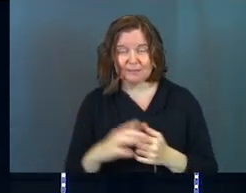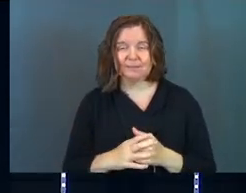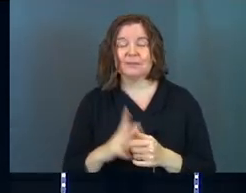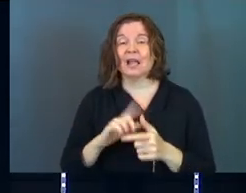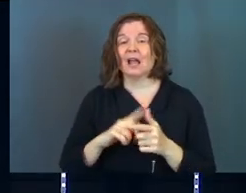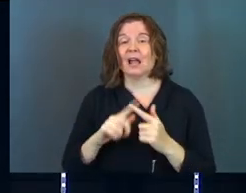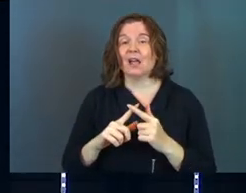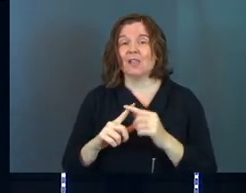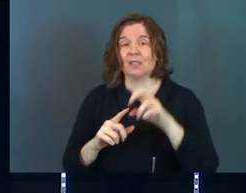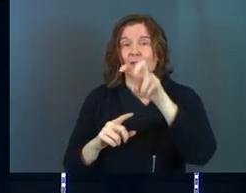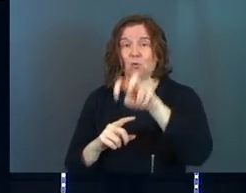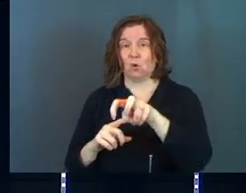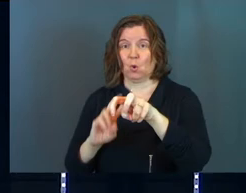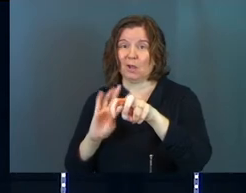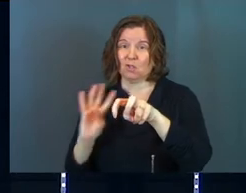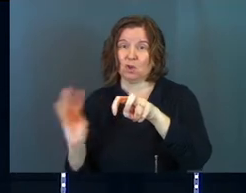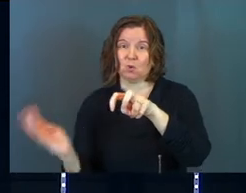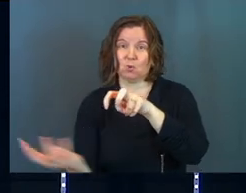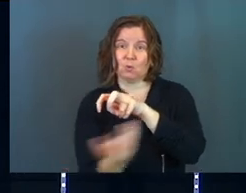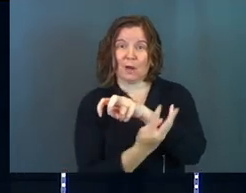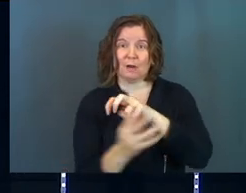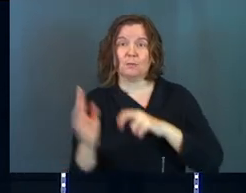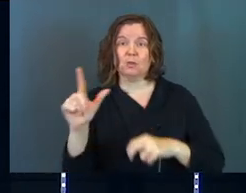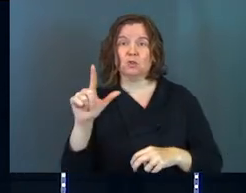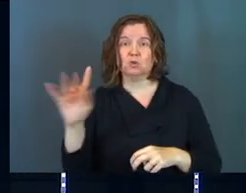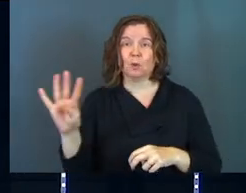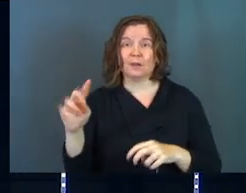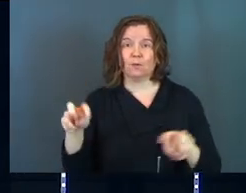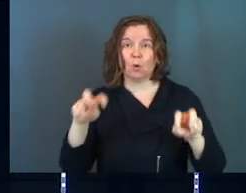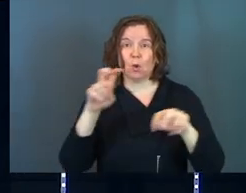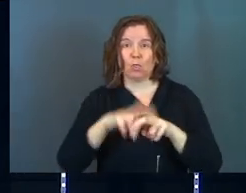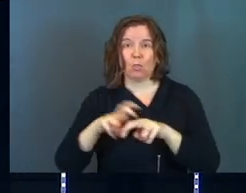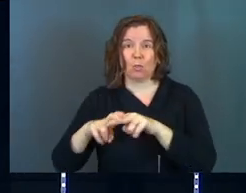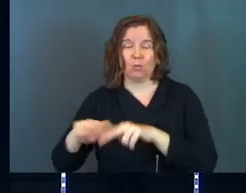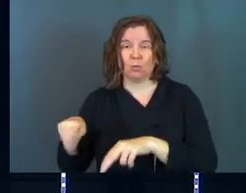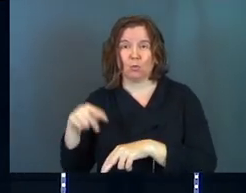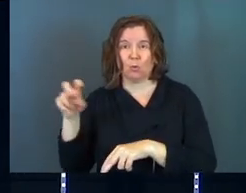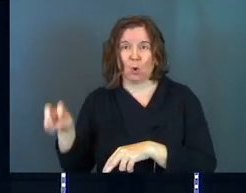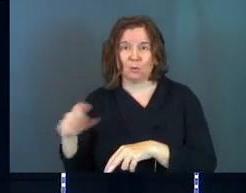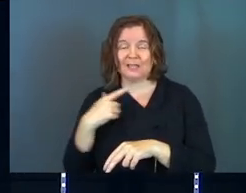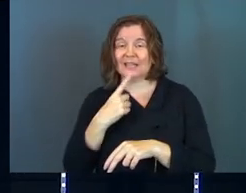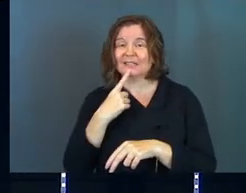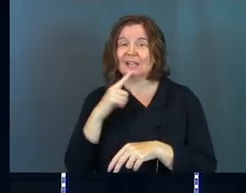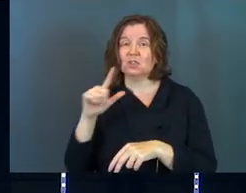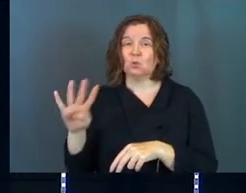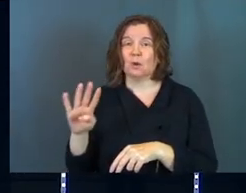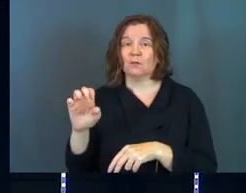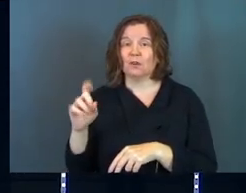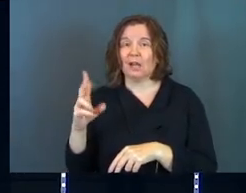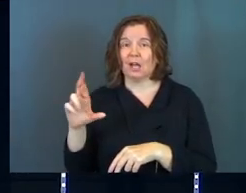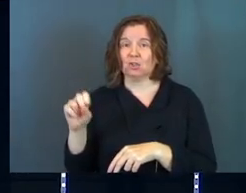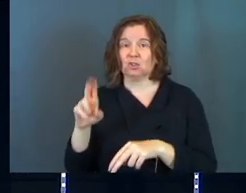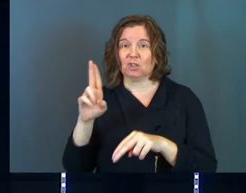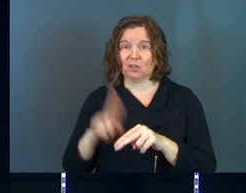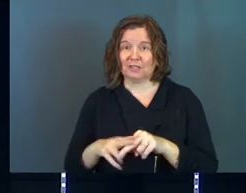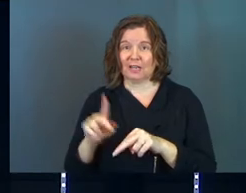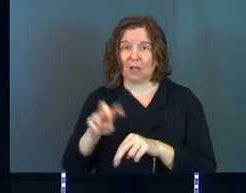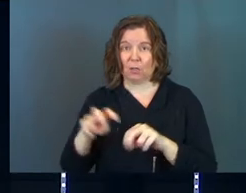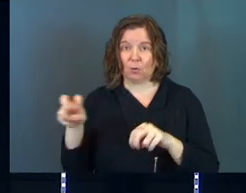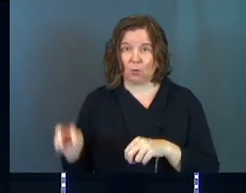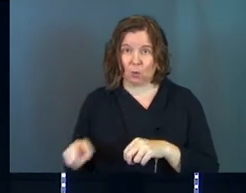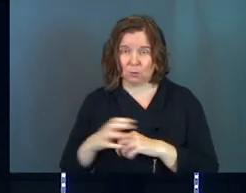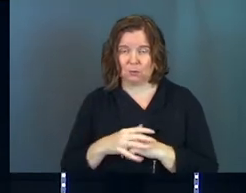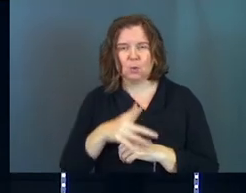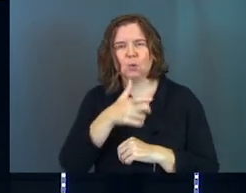And then around him there's 24 thrones. 24 thrones and it says 24 elders are sitting on those